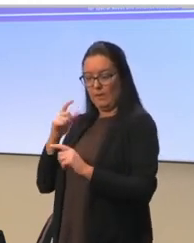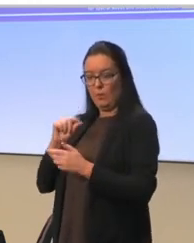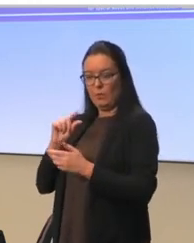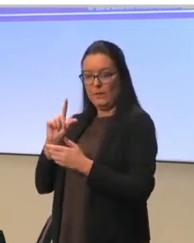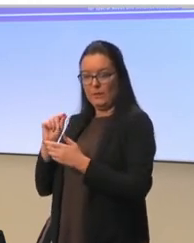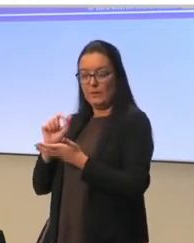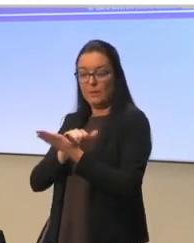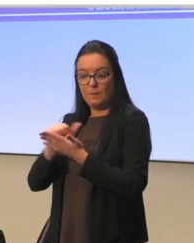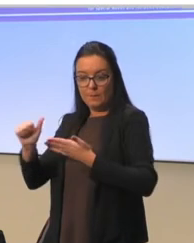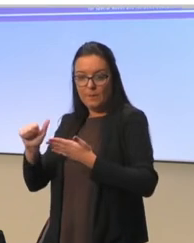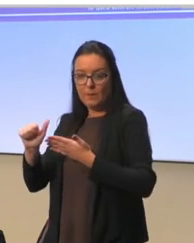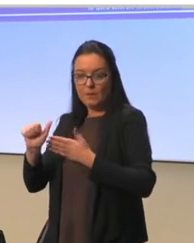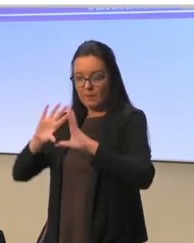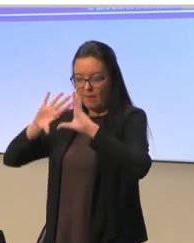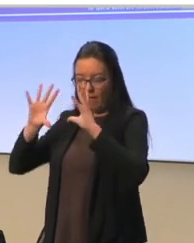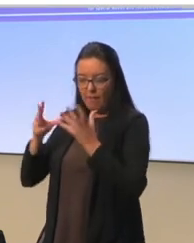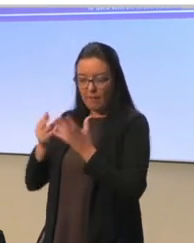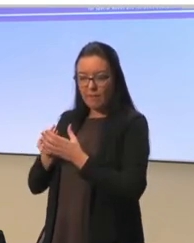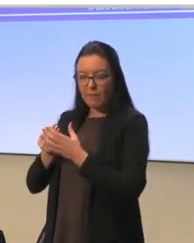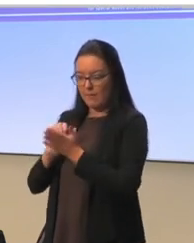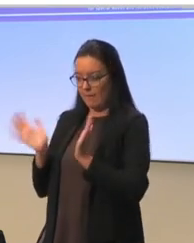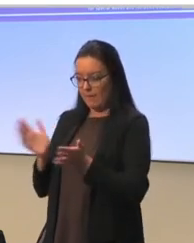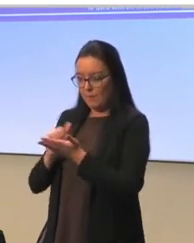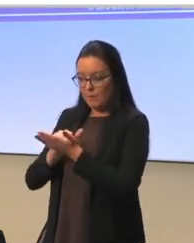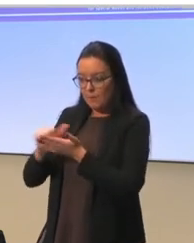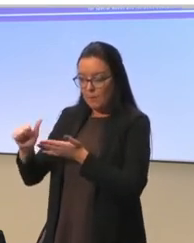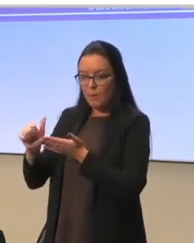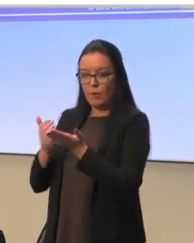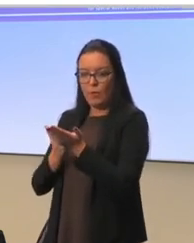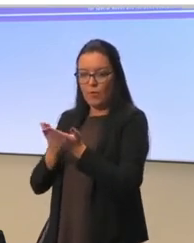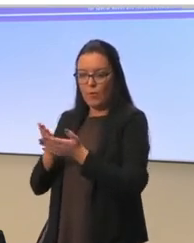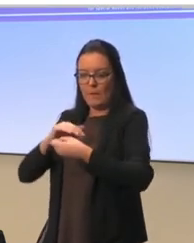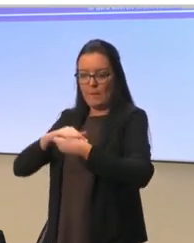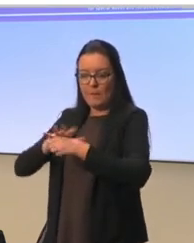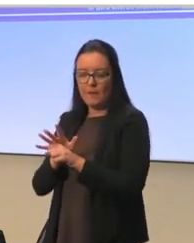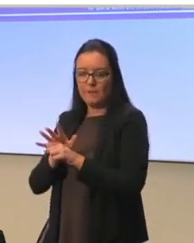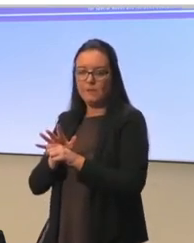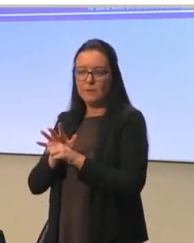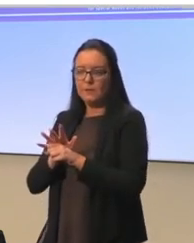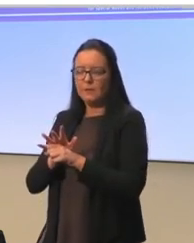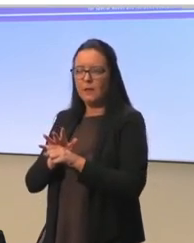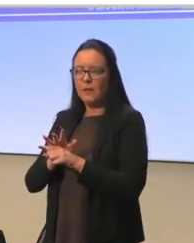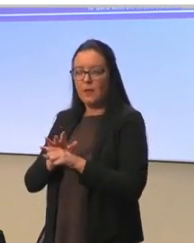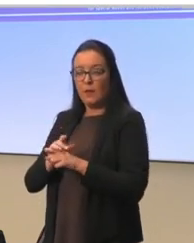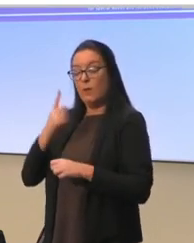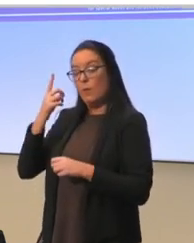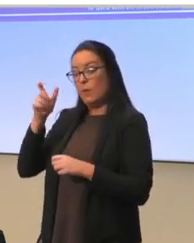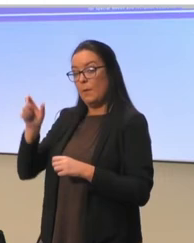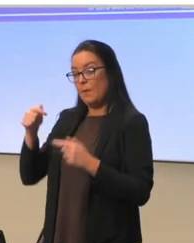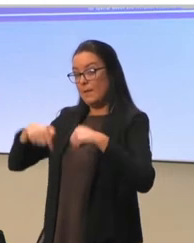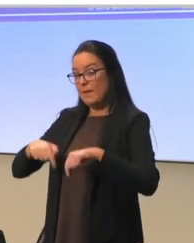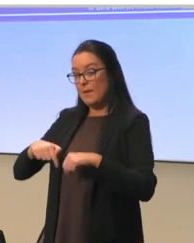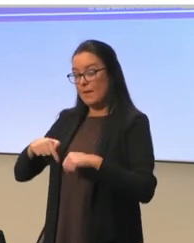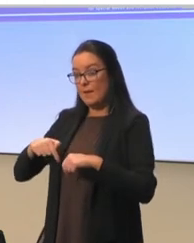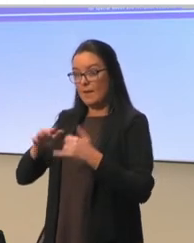was published in 2020 in the European context on the pandemic. And I know that Bram Norwich was here last year, and he actually referred to this